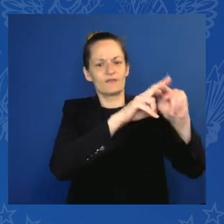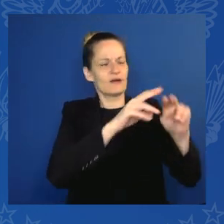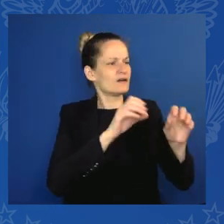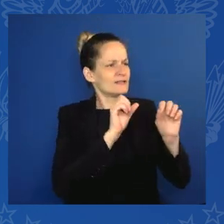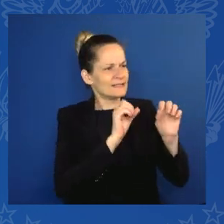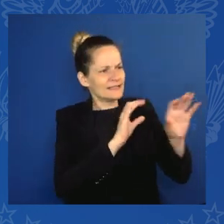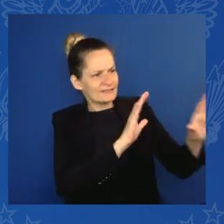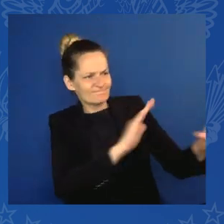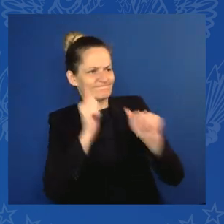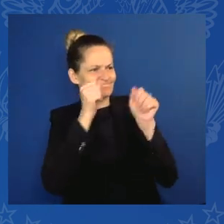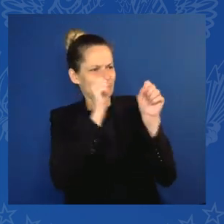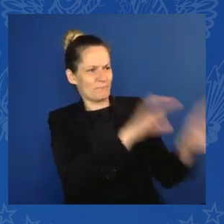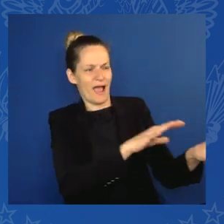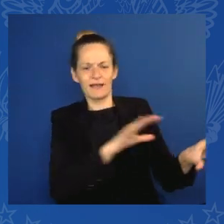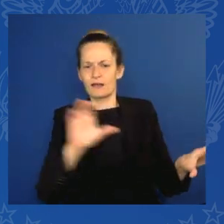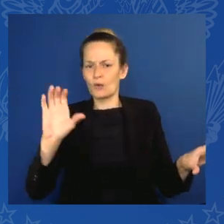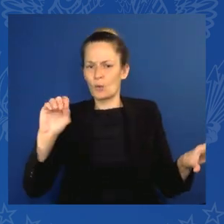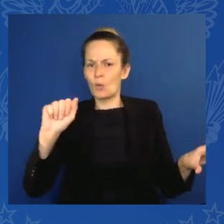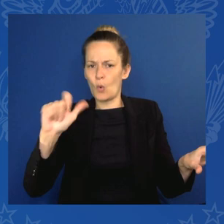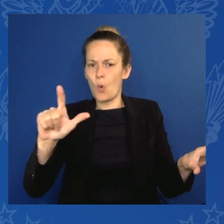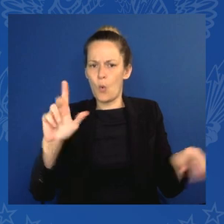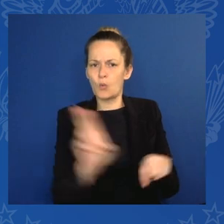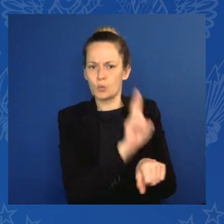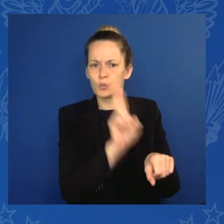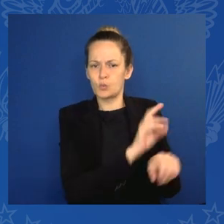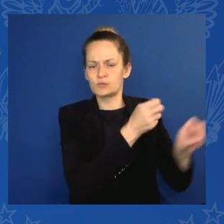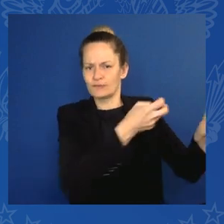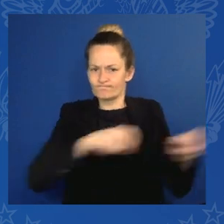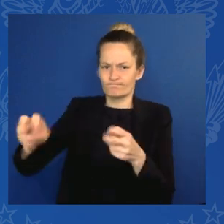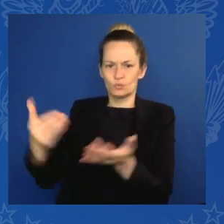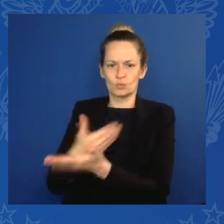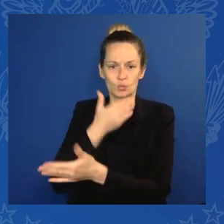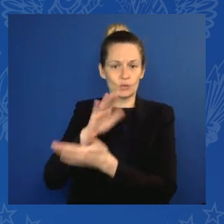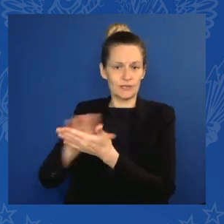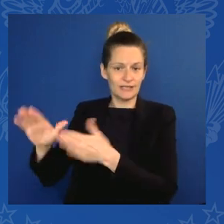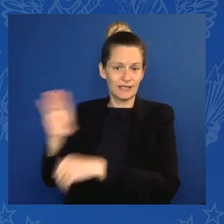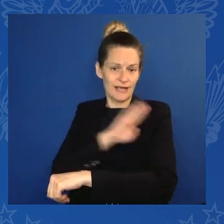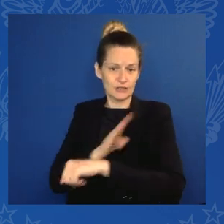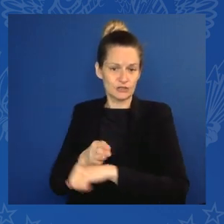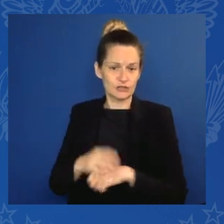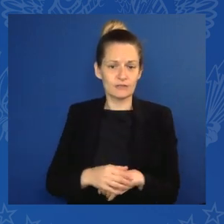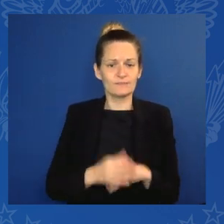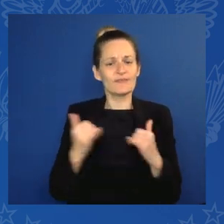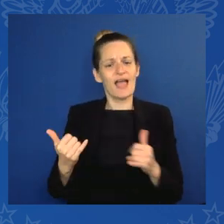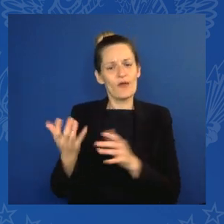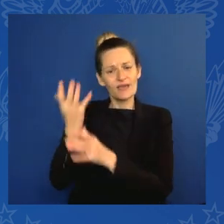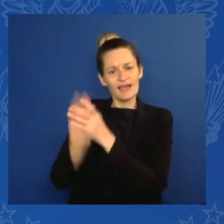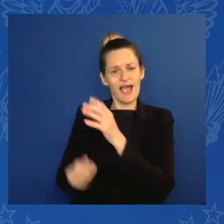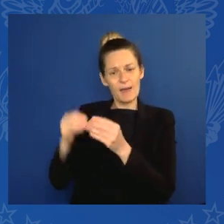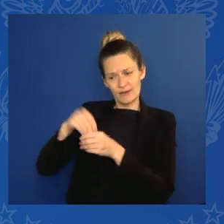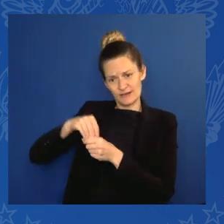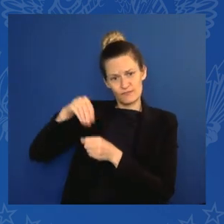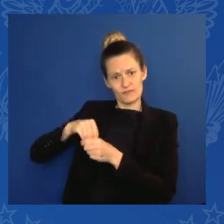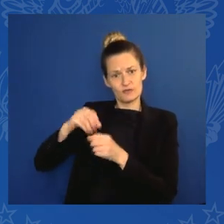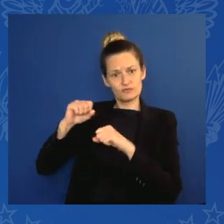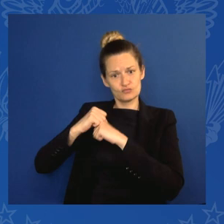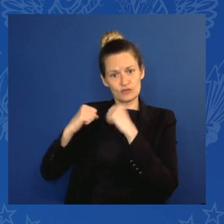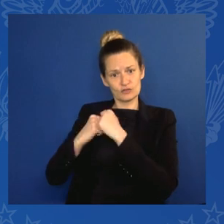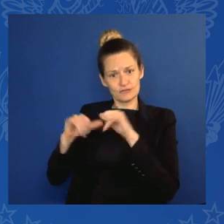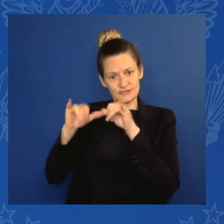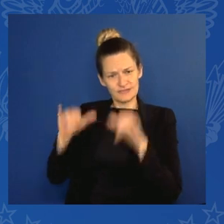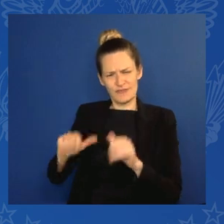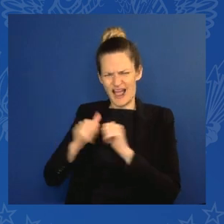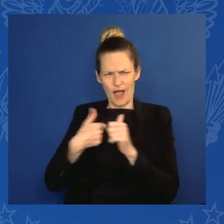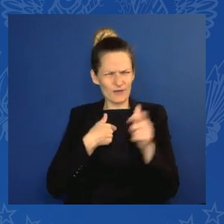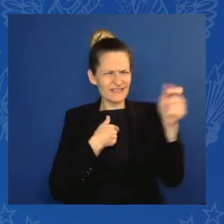close the infrastructure gap, we have to find ways to incentivize greater private sector investment, because no amount